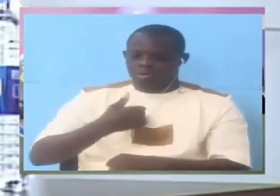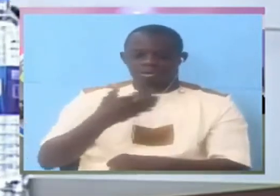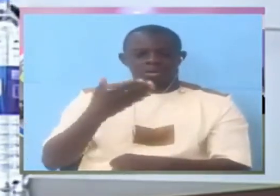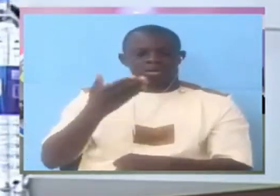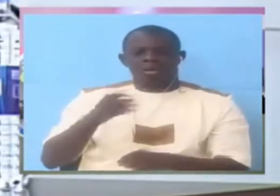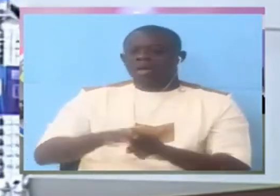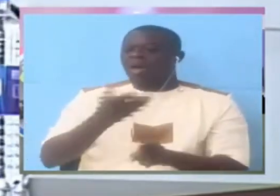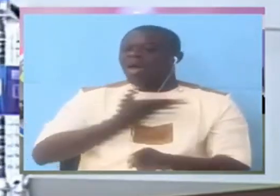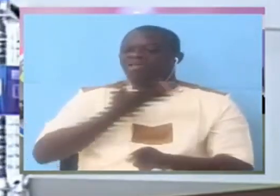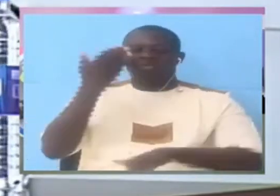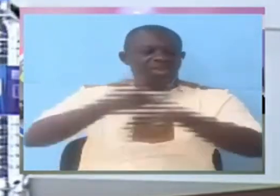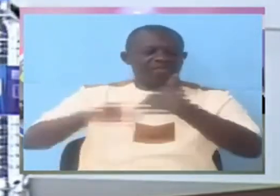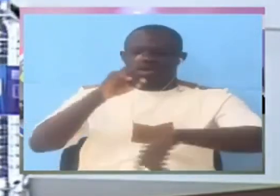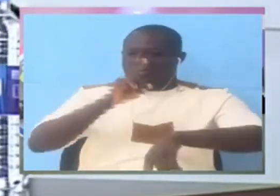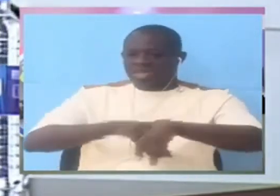There is never a time.